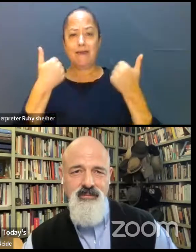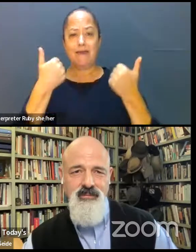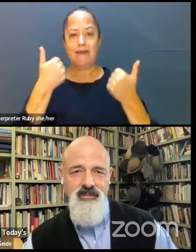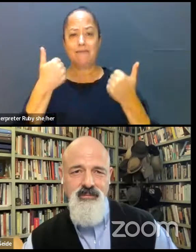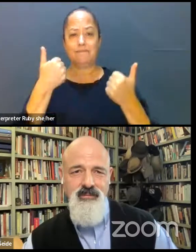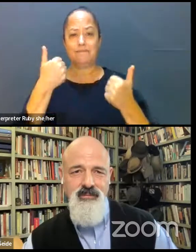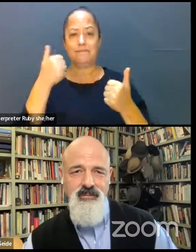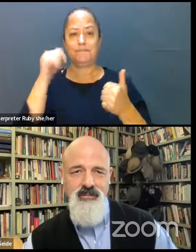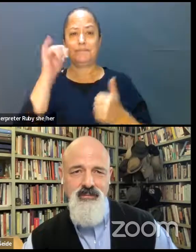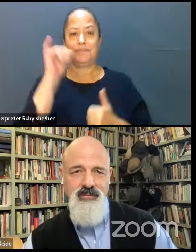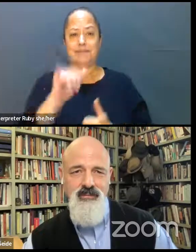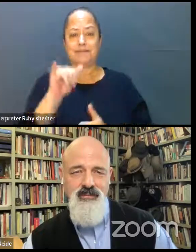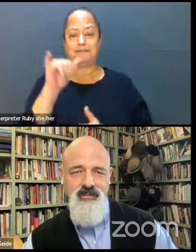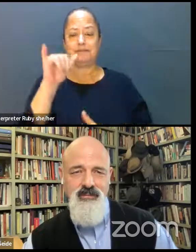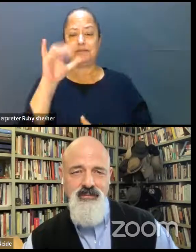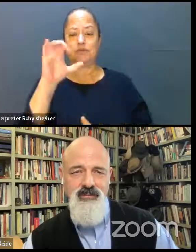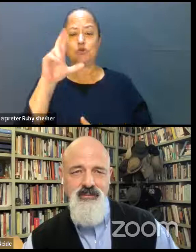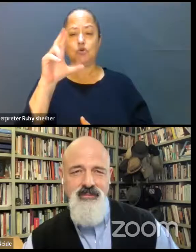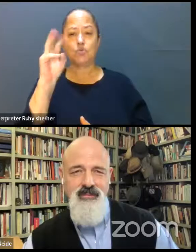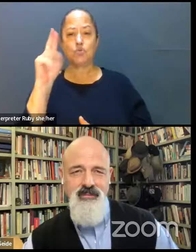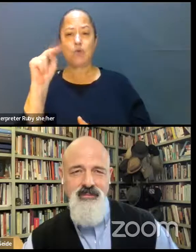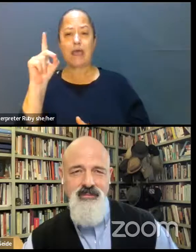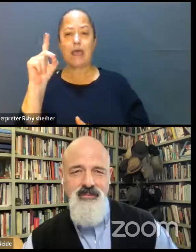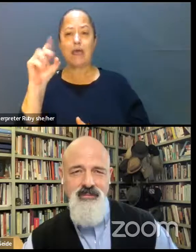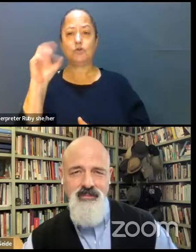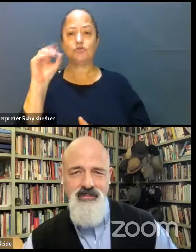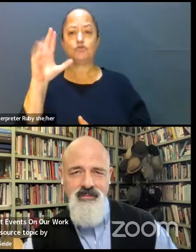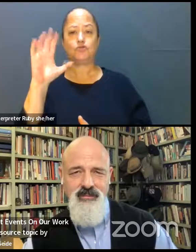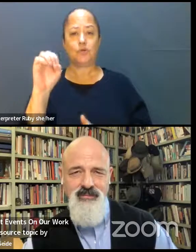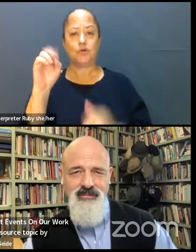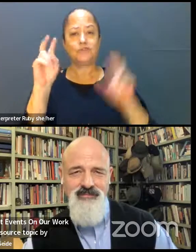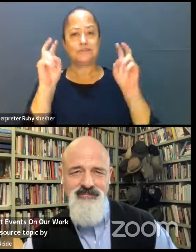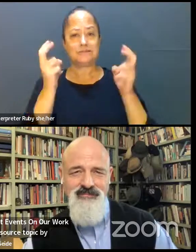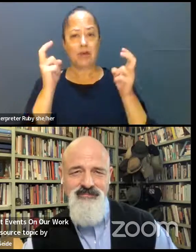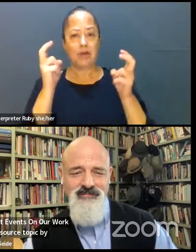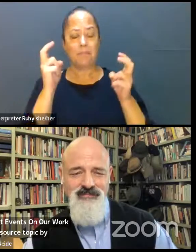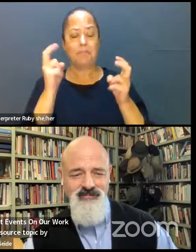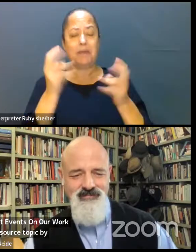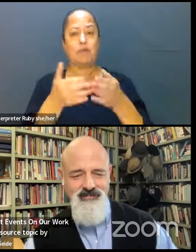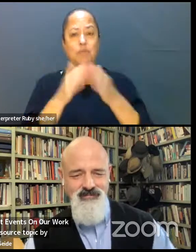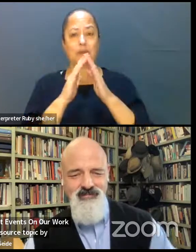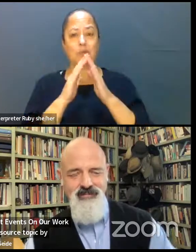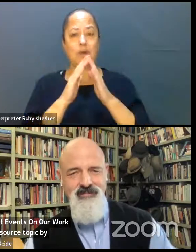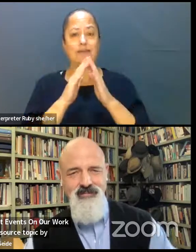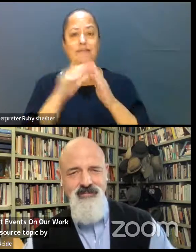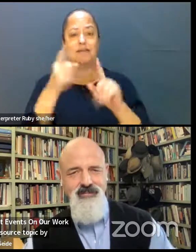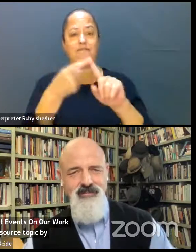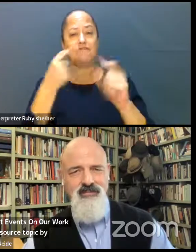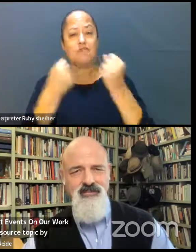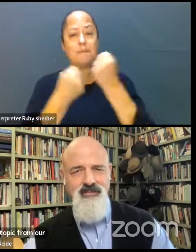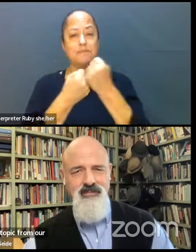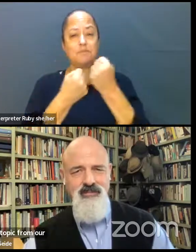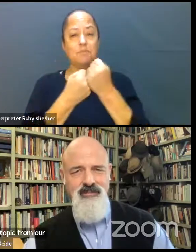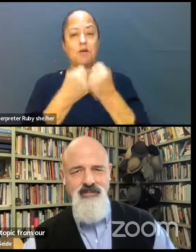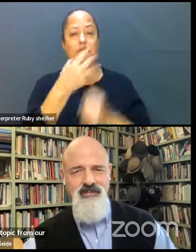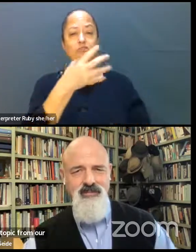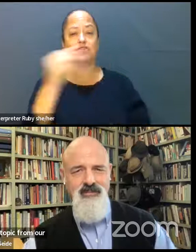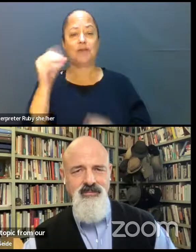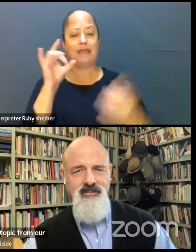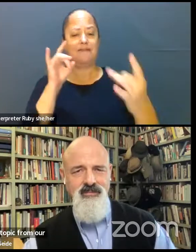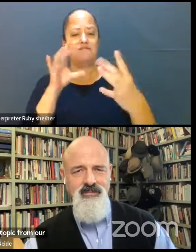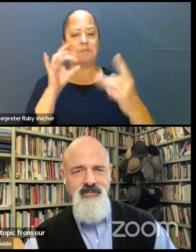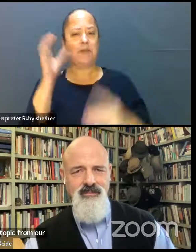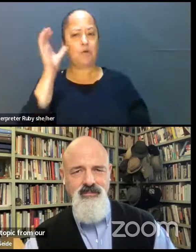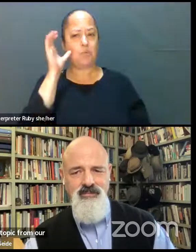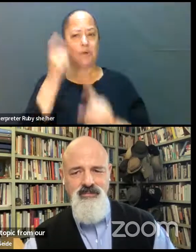crowdsourced topic, by the way, a highly accrusted topic from our sponsor and then also from feedback that we heard from